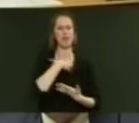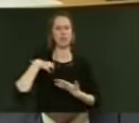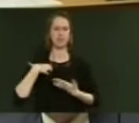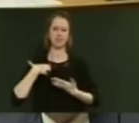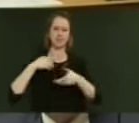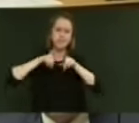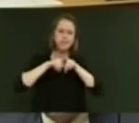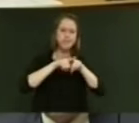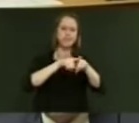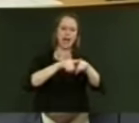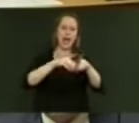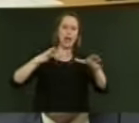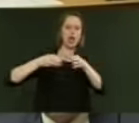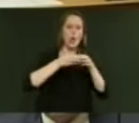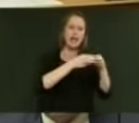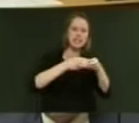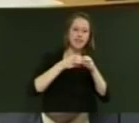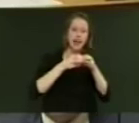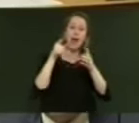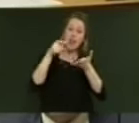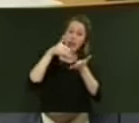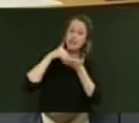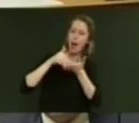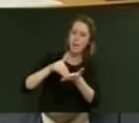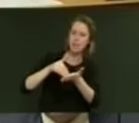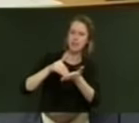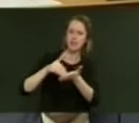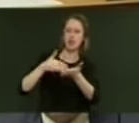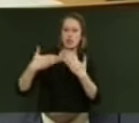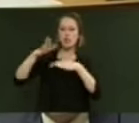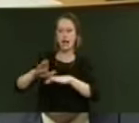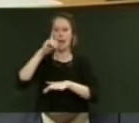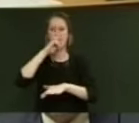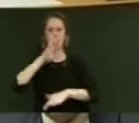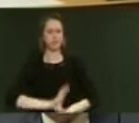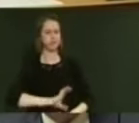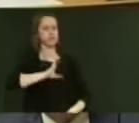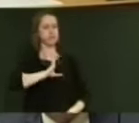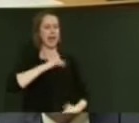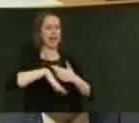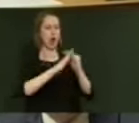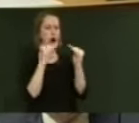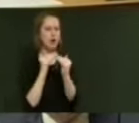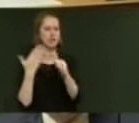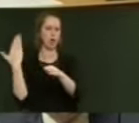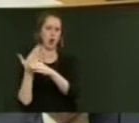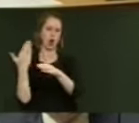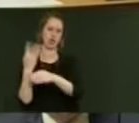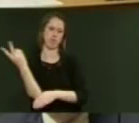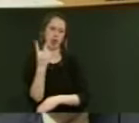cohesive. That has helped build New Zealanders' confidence both in their homes and at work.